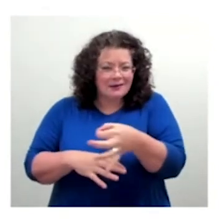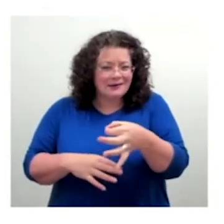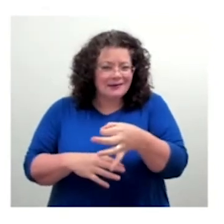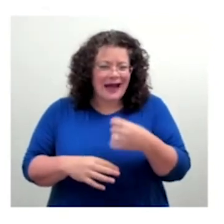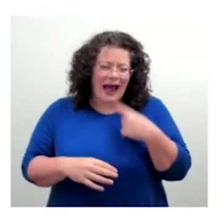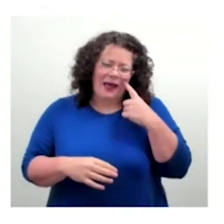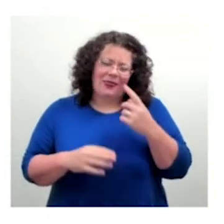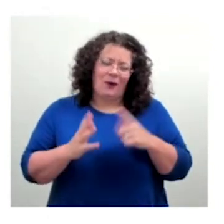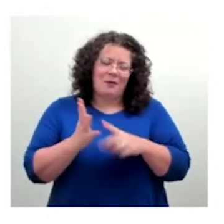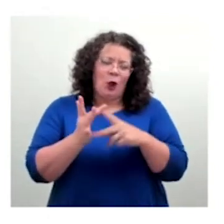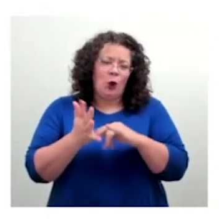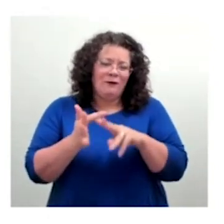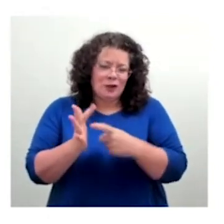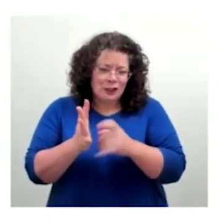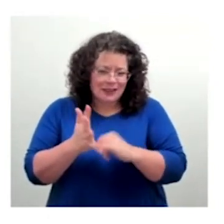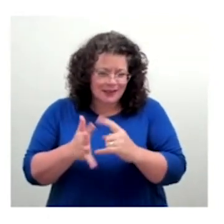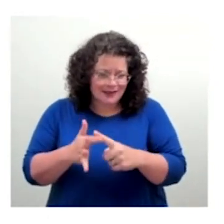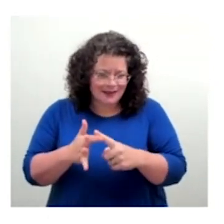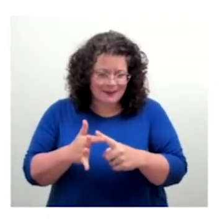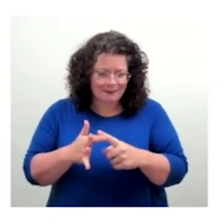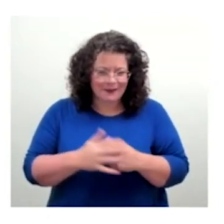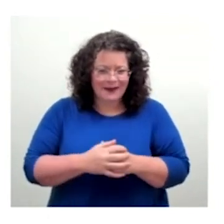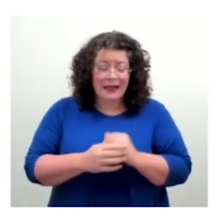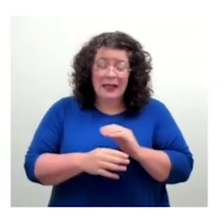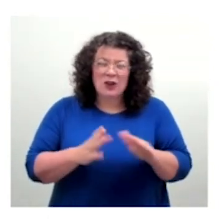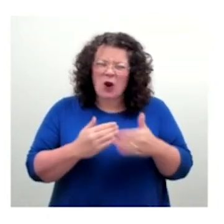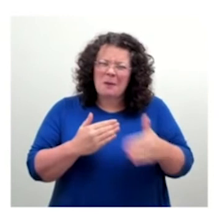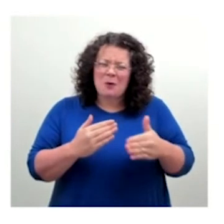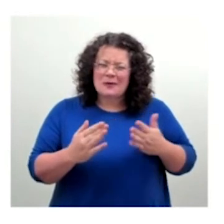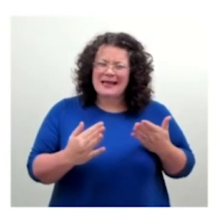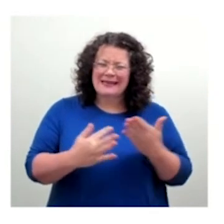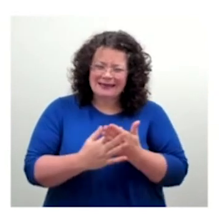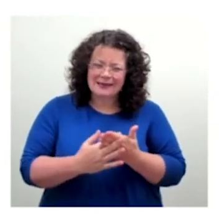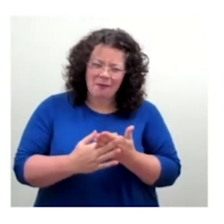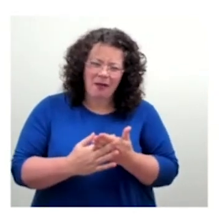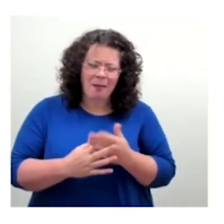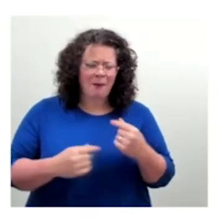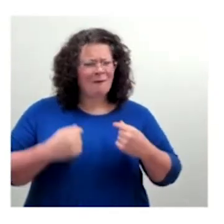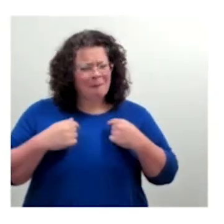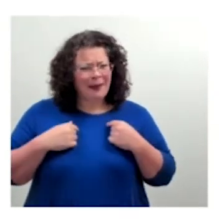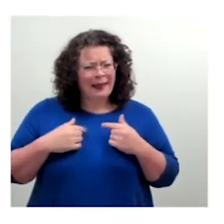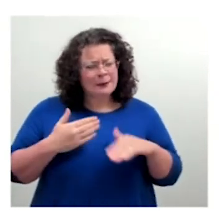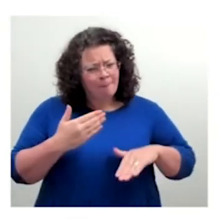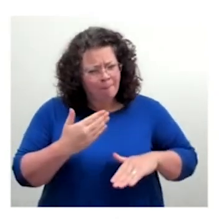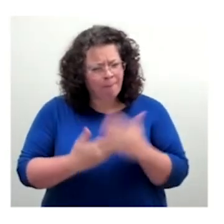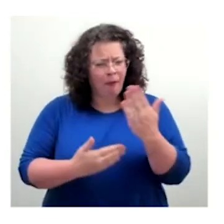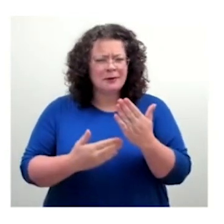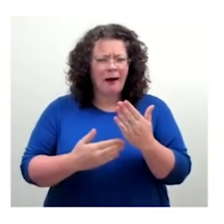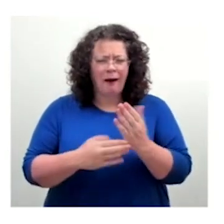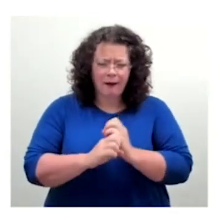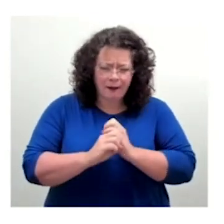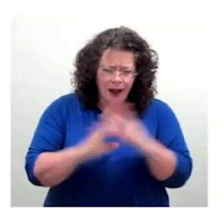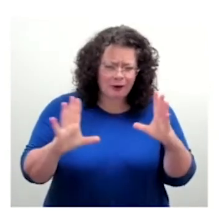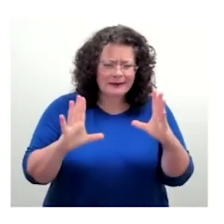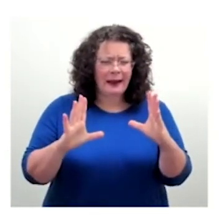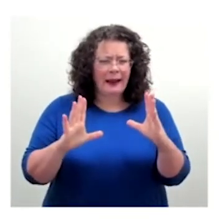modernity, clarity, cleanness. It's, for me, it's a piece of beauty. Yeah. Okay. And I think we might